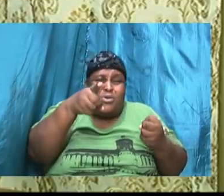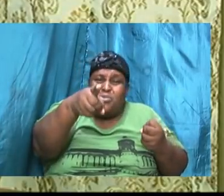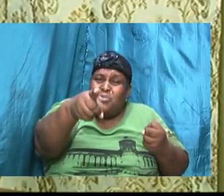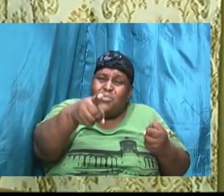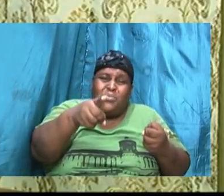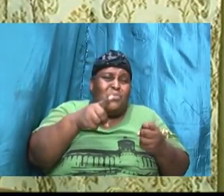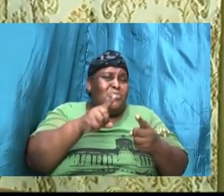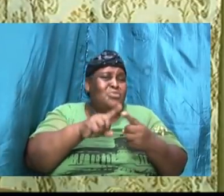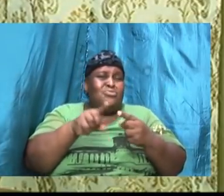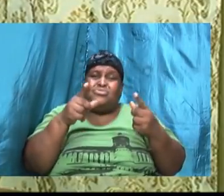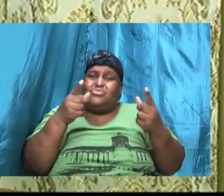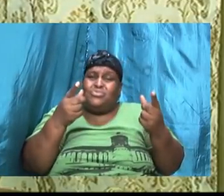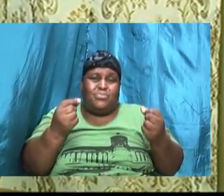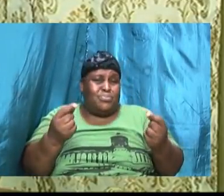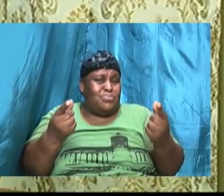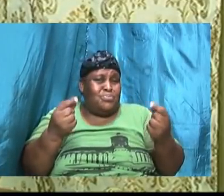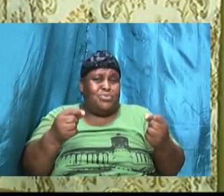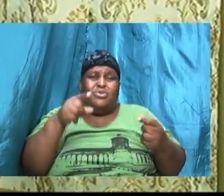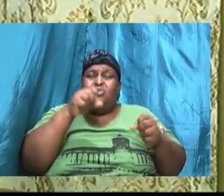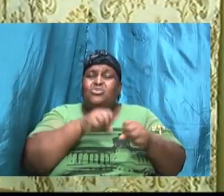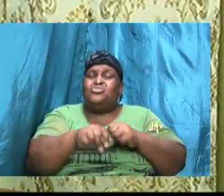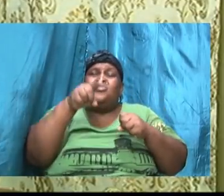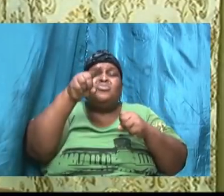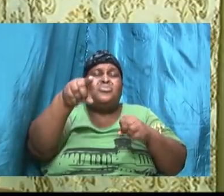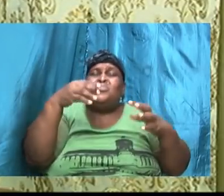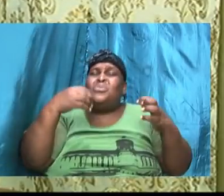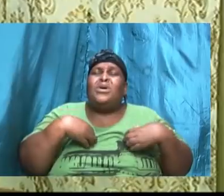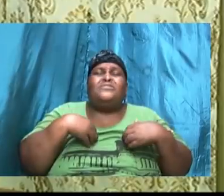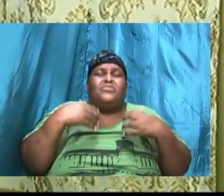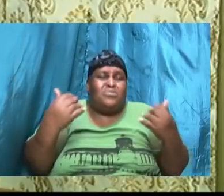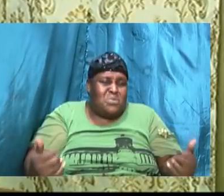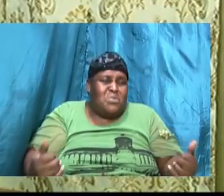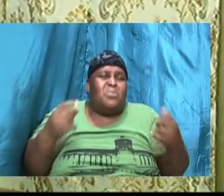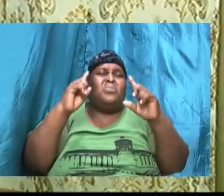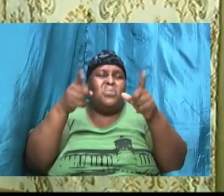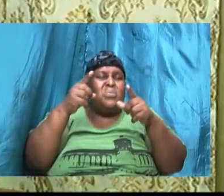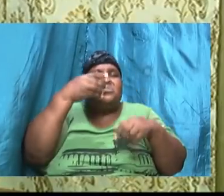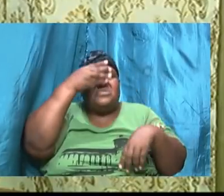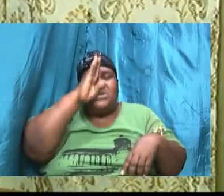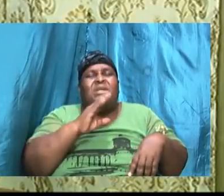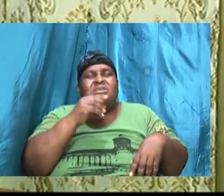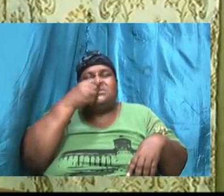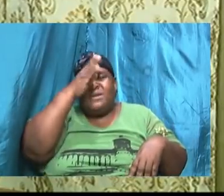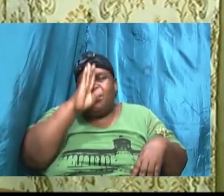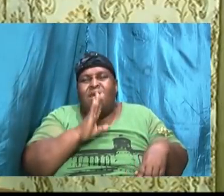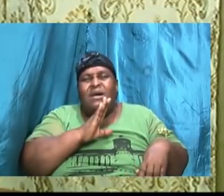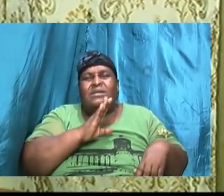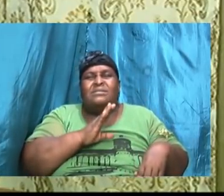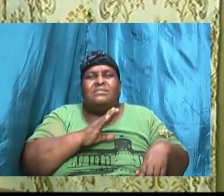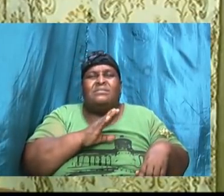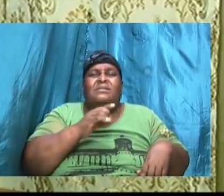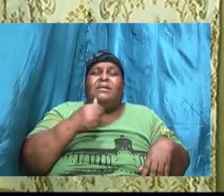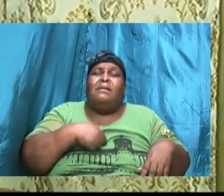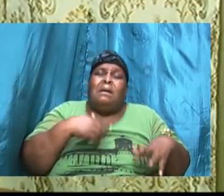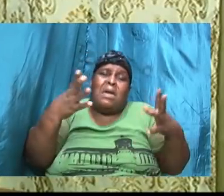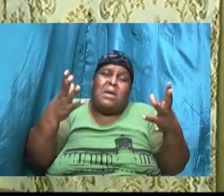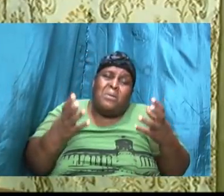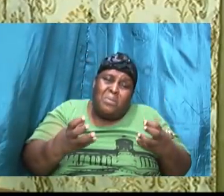desires you to do so you have to know go to God and say God look here I want a house